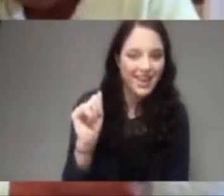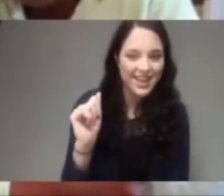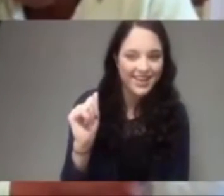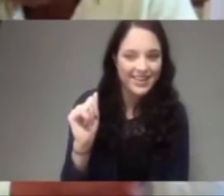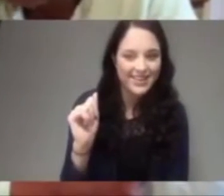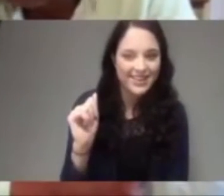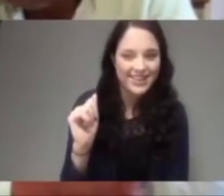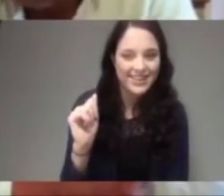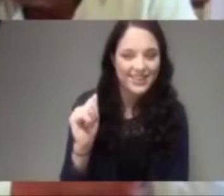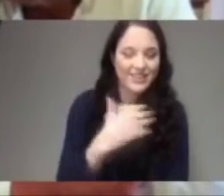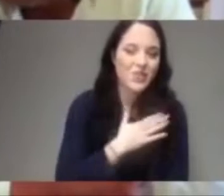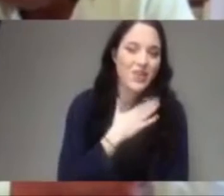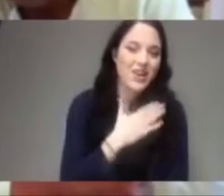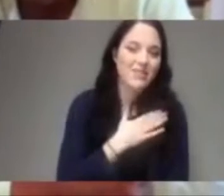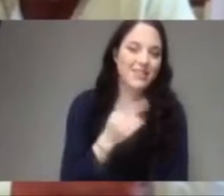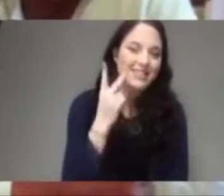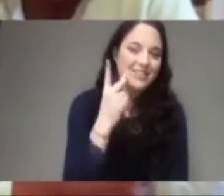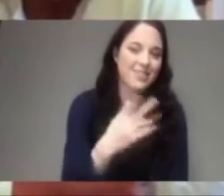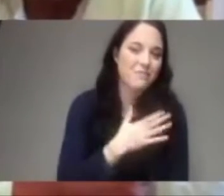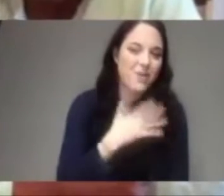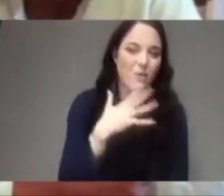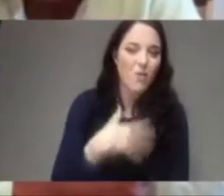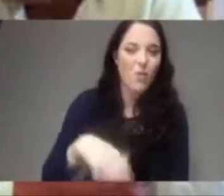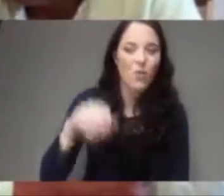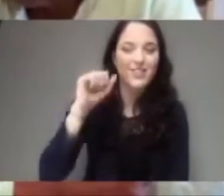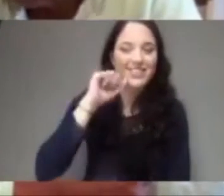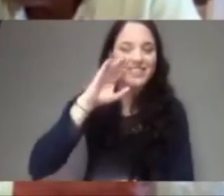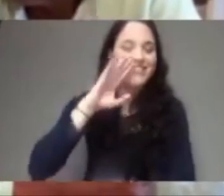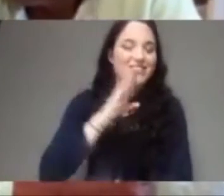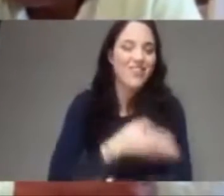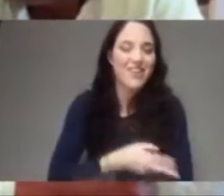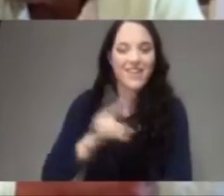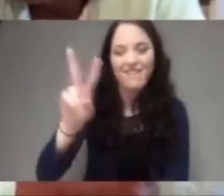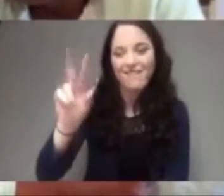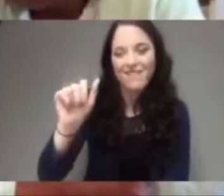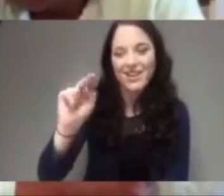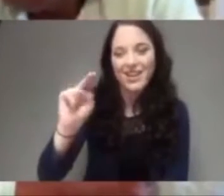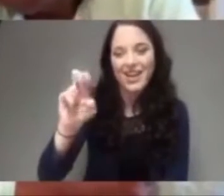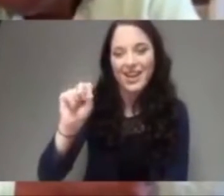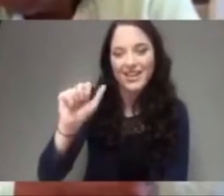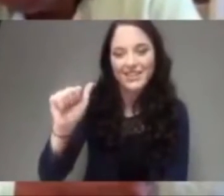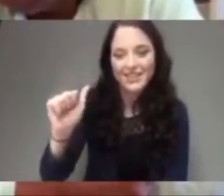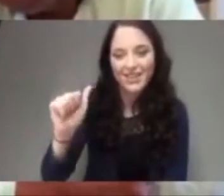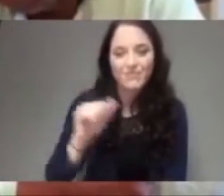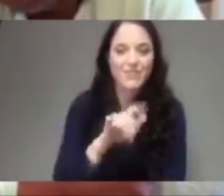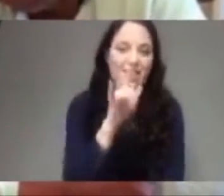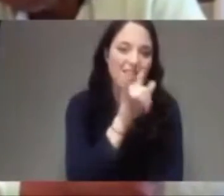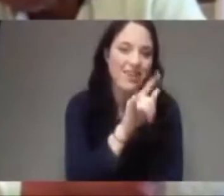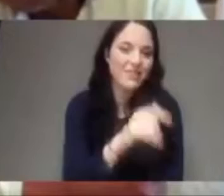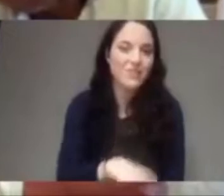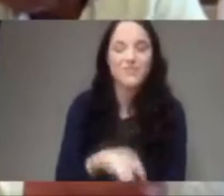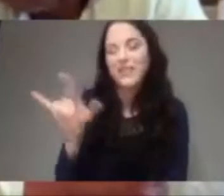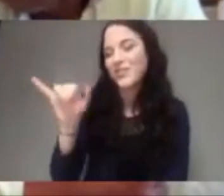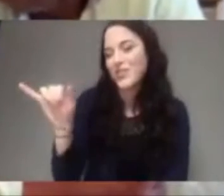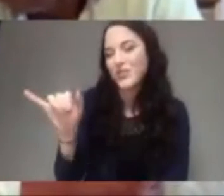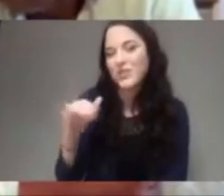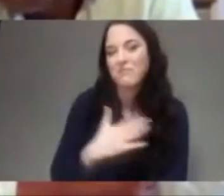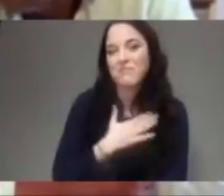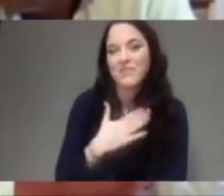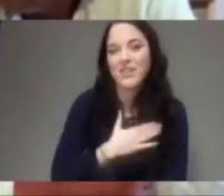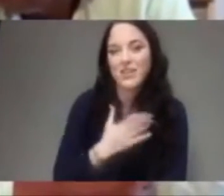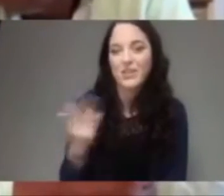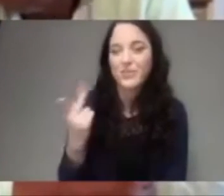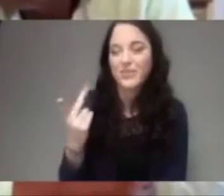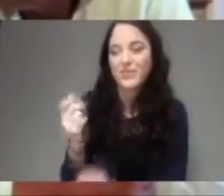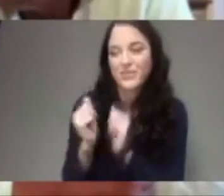so happy to see my oldest daughter, Vanessa. I love you, Nate. Love you, too. I'm so glad you're here with me.